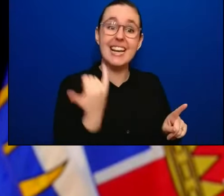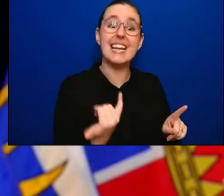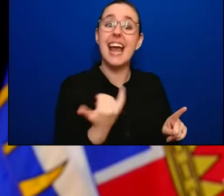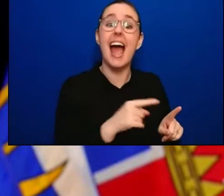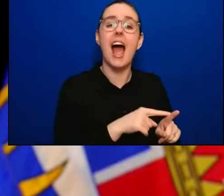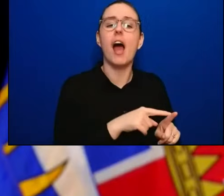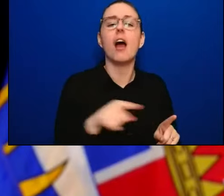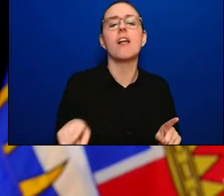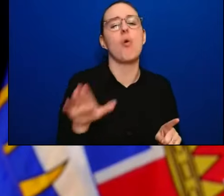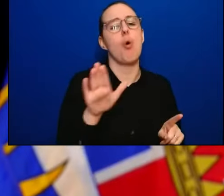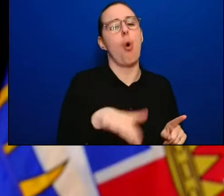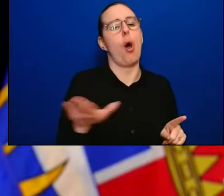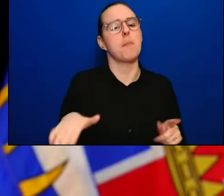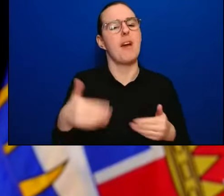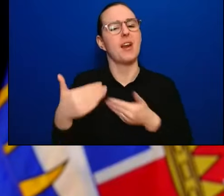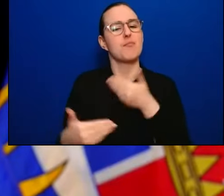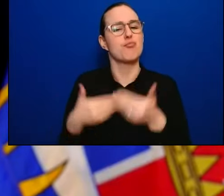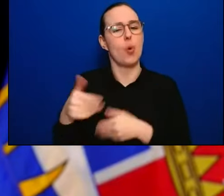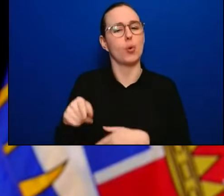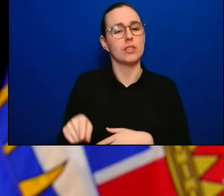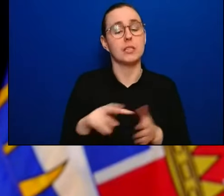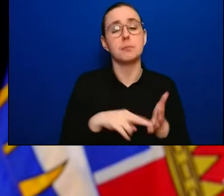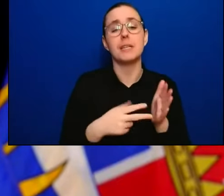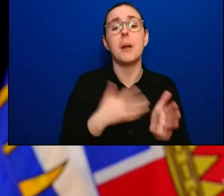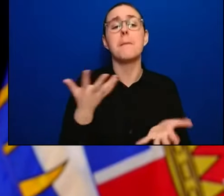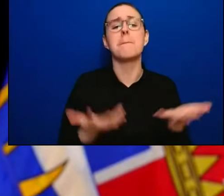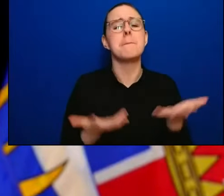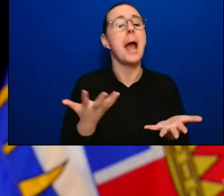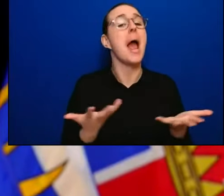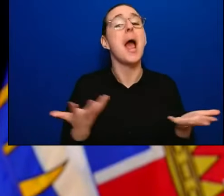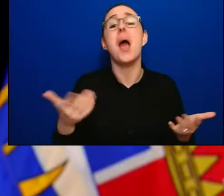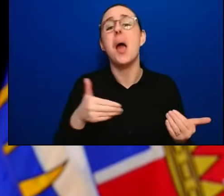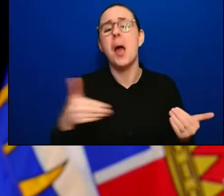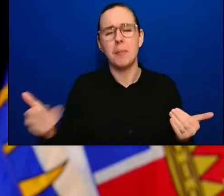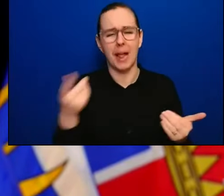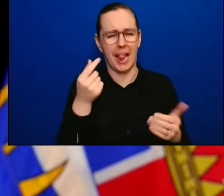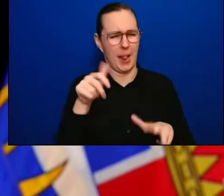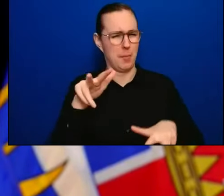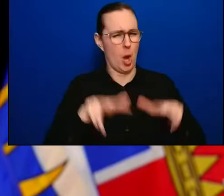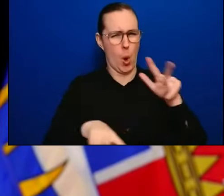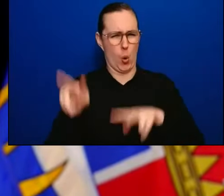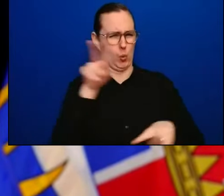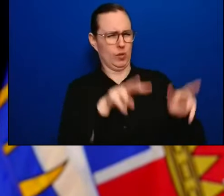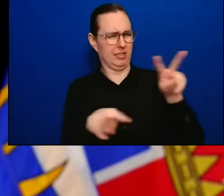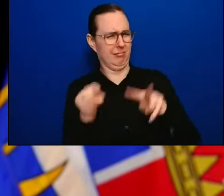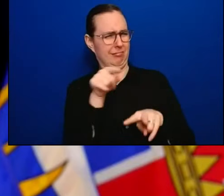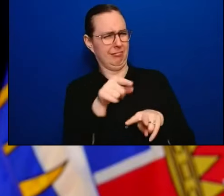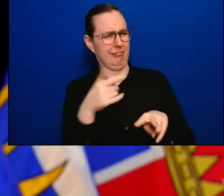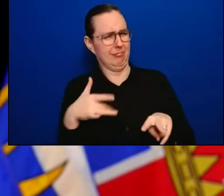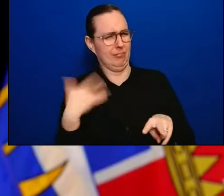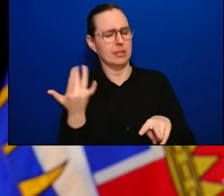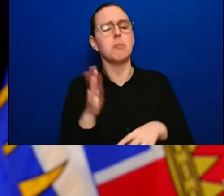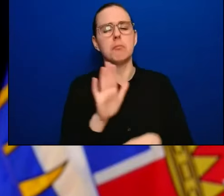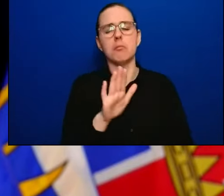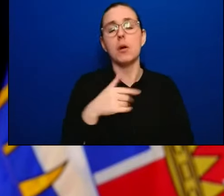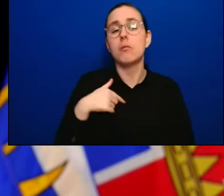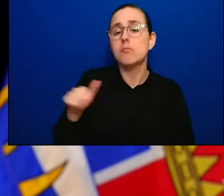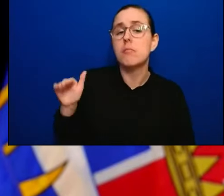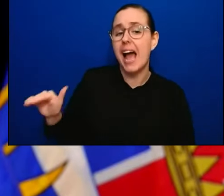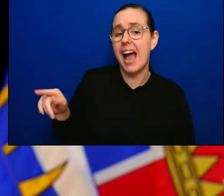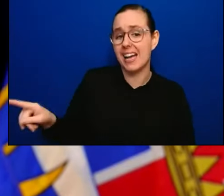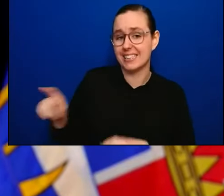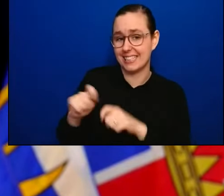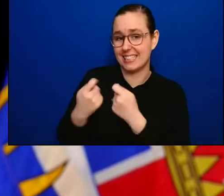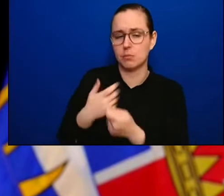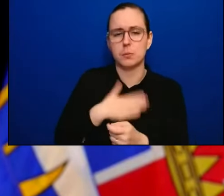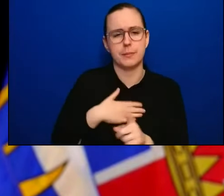goes on it will be, it will even out. But I can reach out to our team and give it technical briefing on